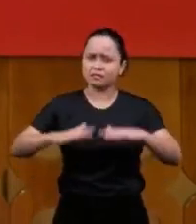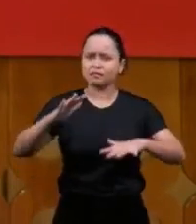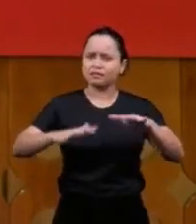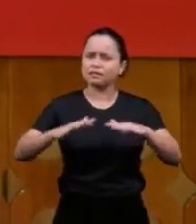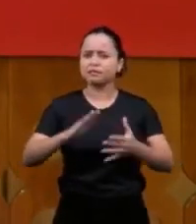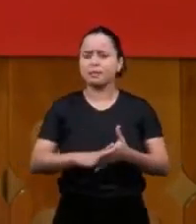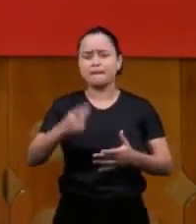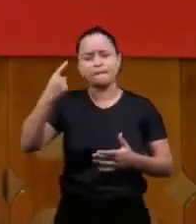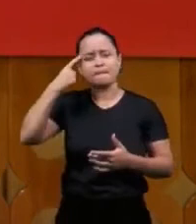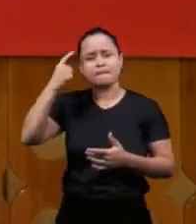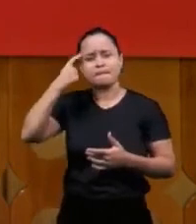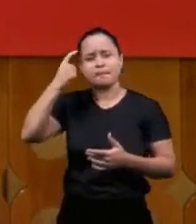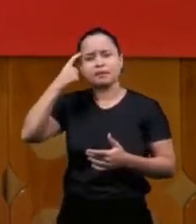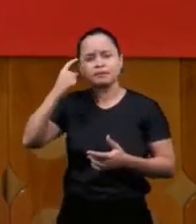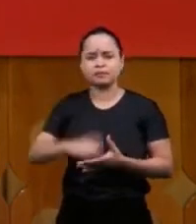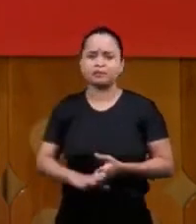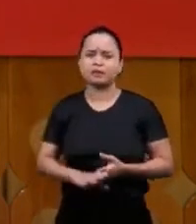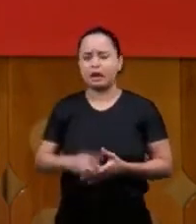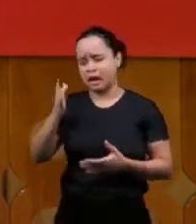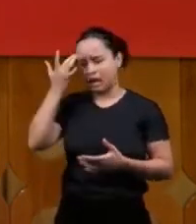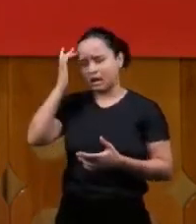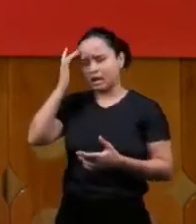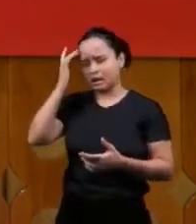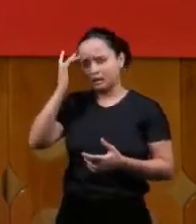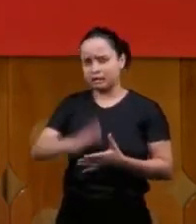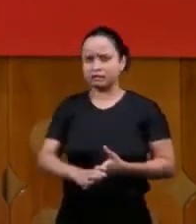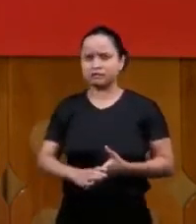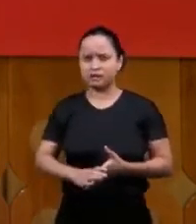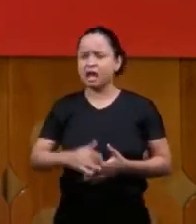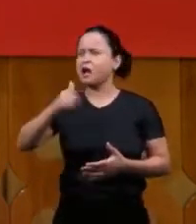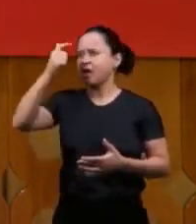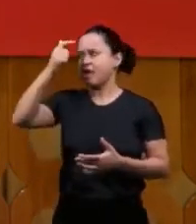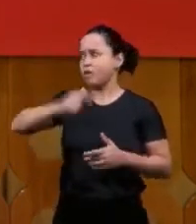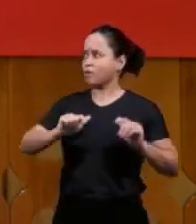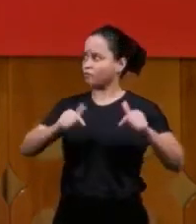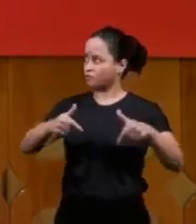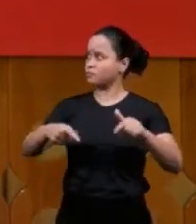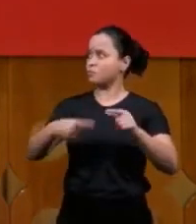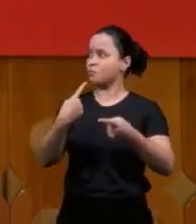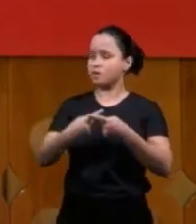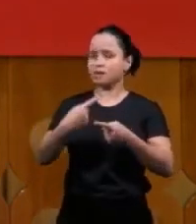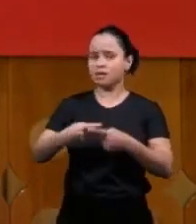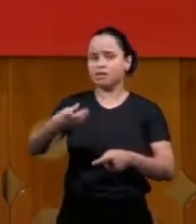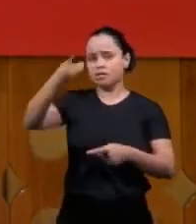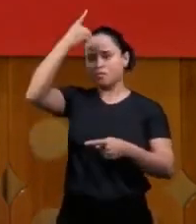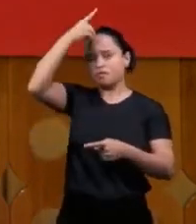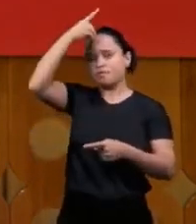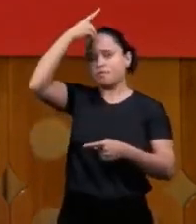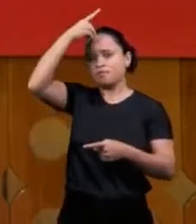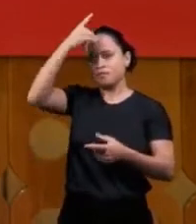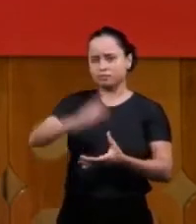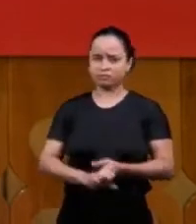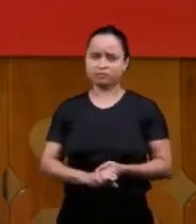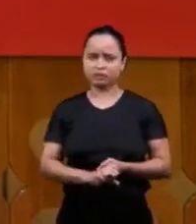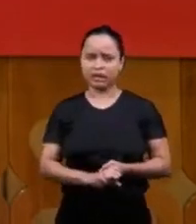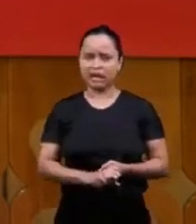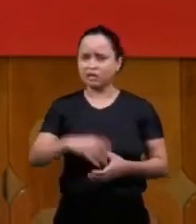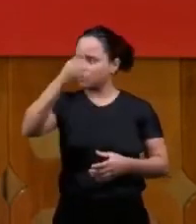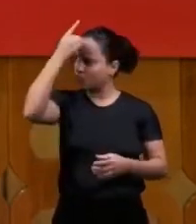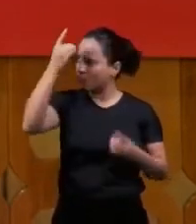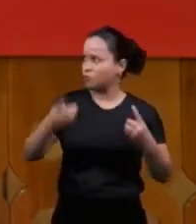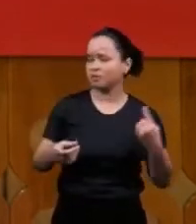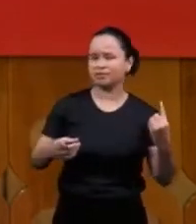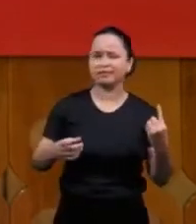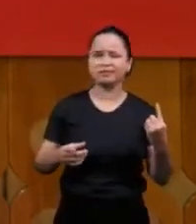I am I am this way because I have a spiritual gift an isolated gift doesn't exist isolated gifts don't